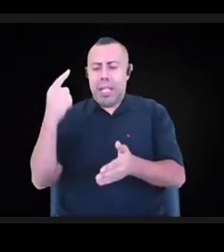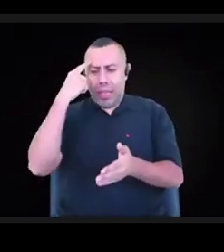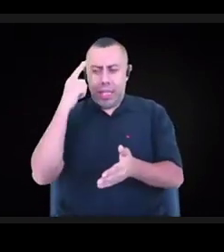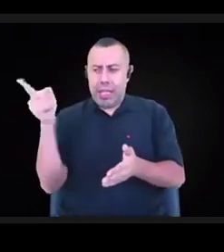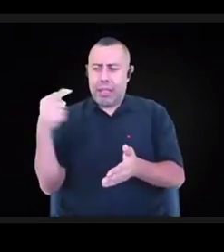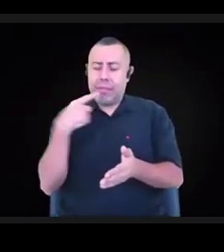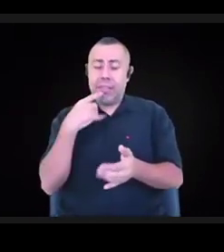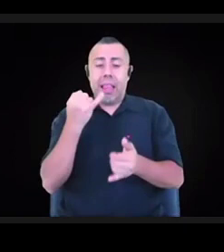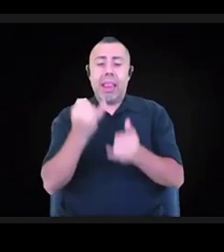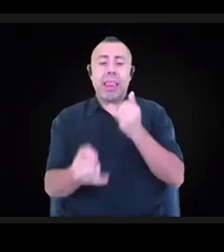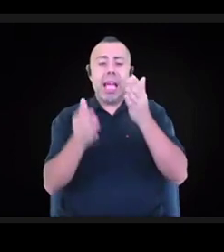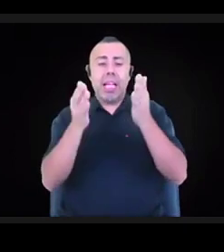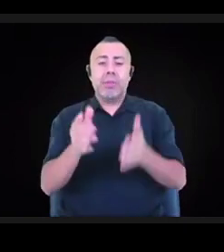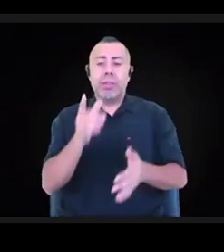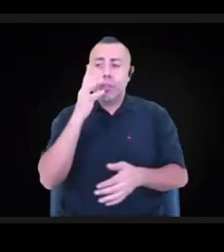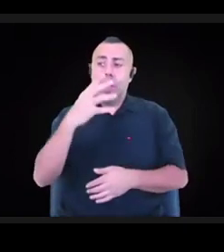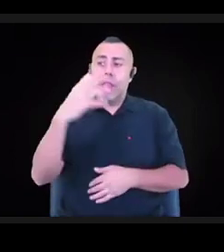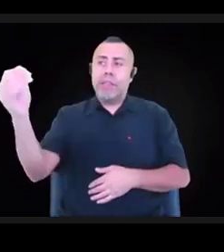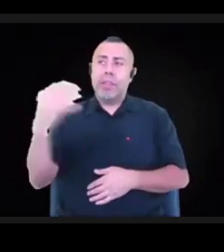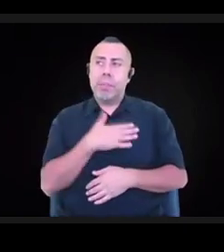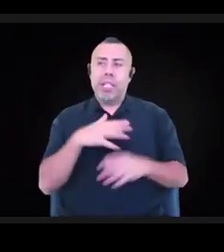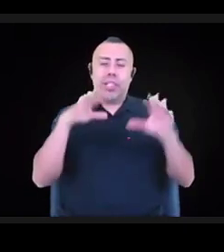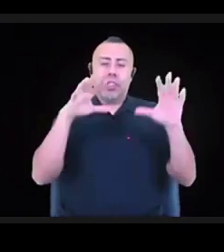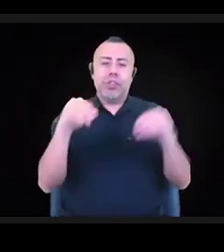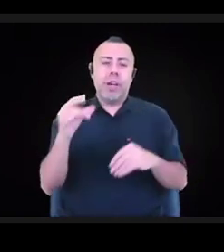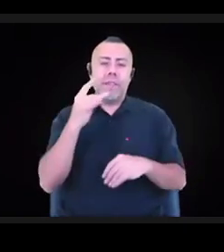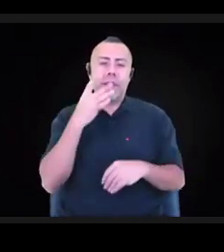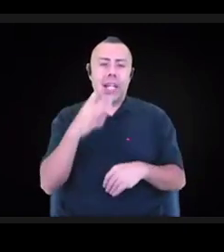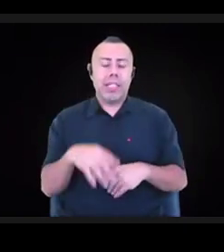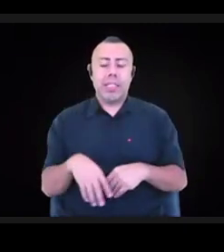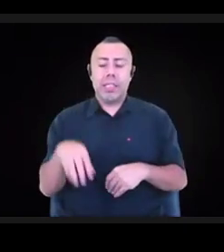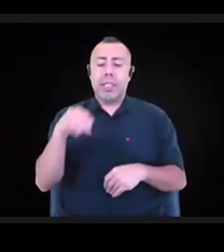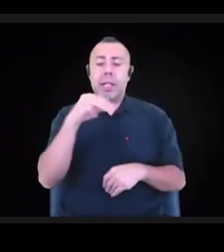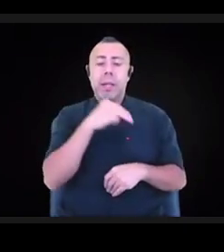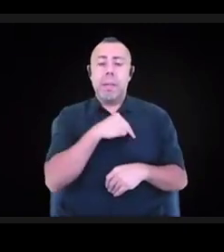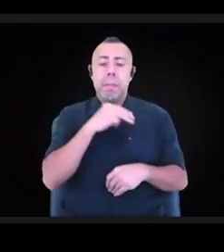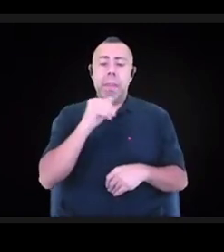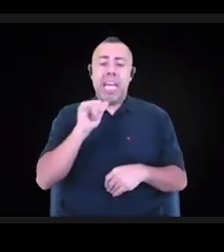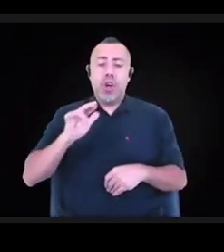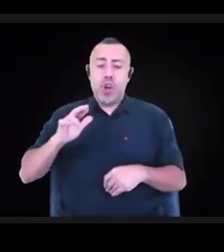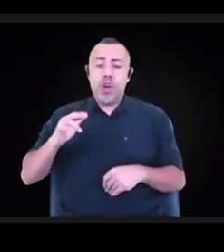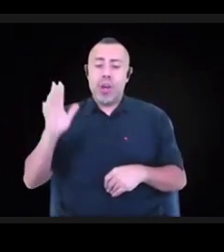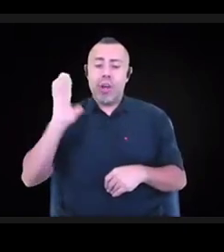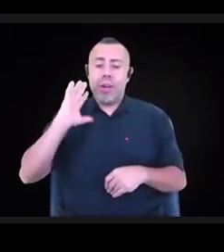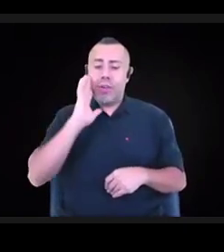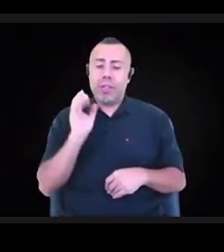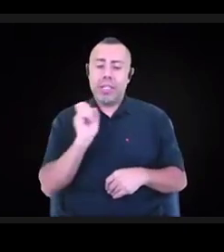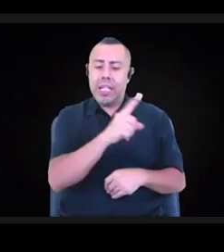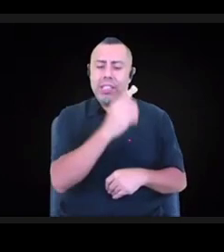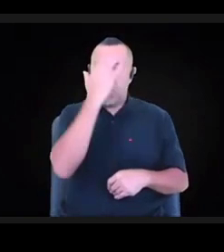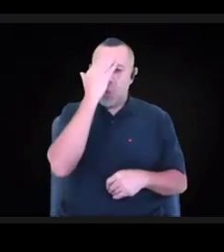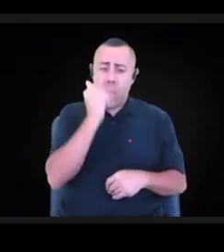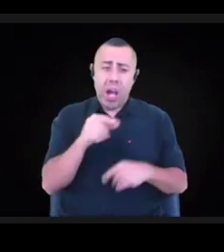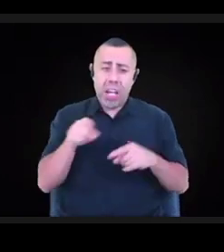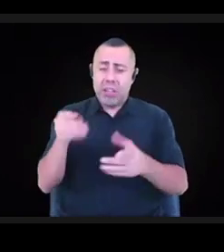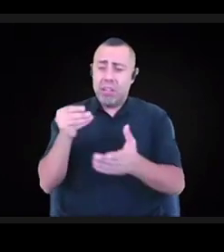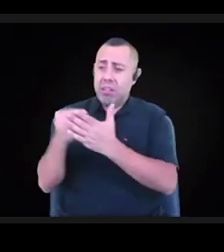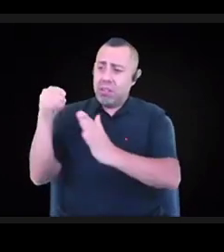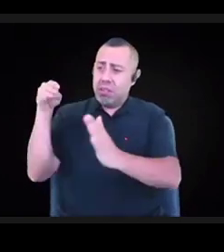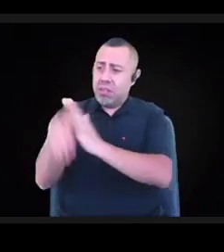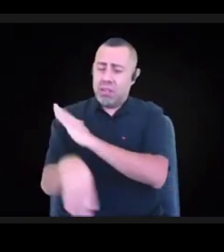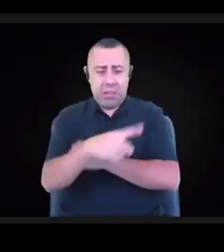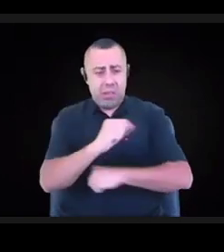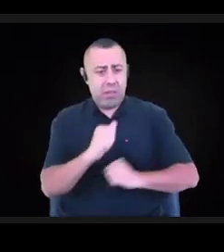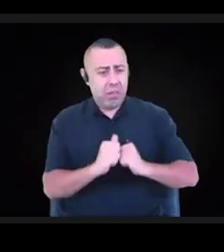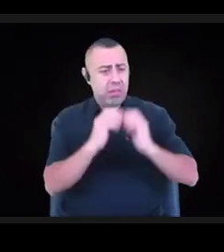The mayor in 1971 was asked why you would form a local art agency in the context of such a recession. And he said, because you have to give people